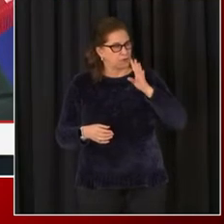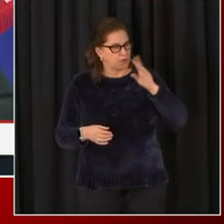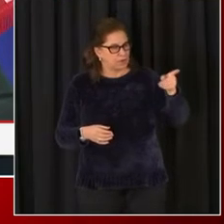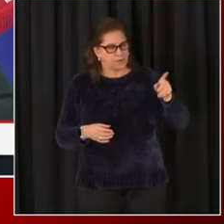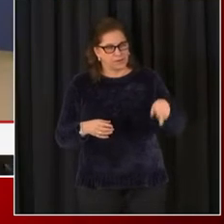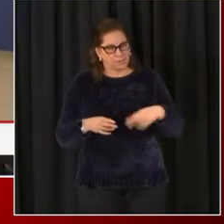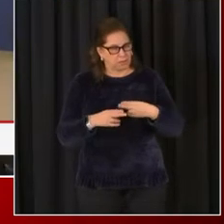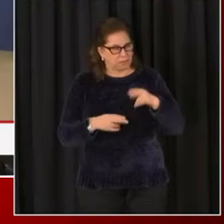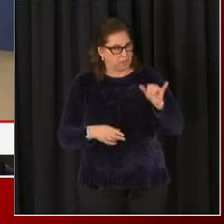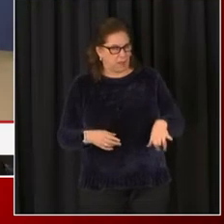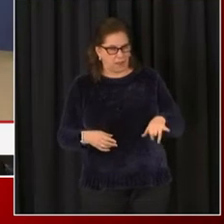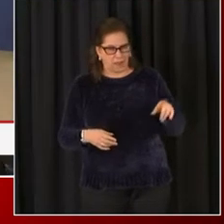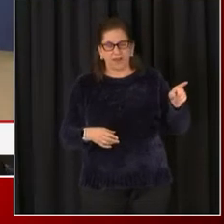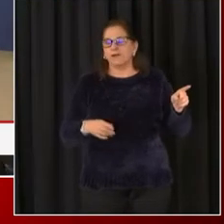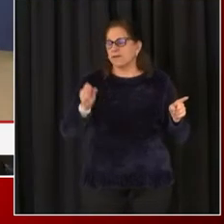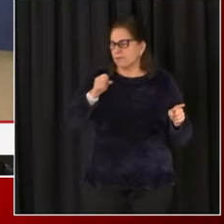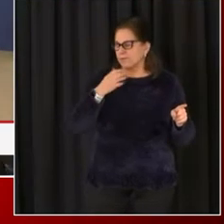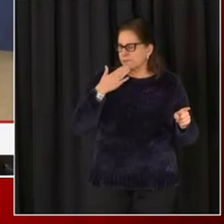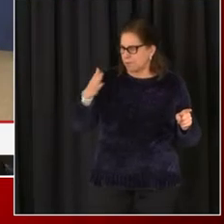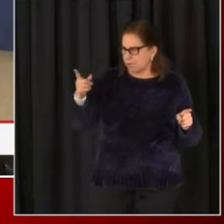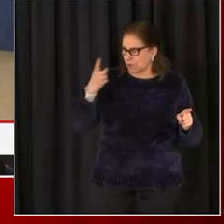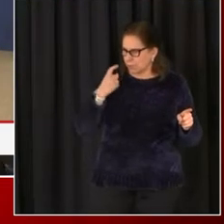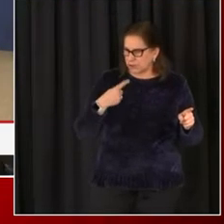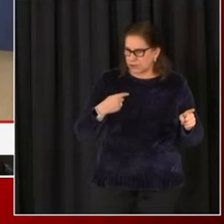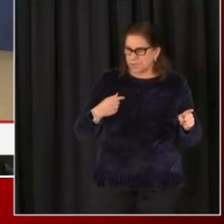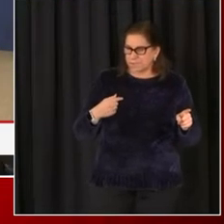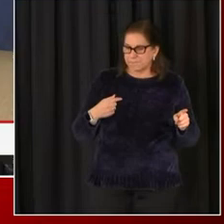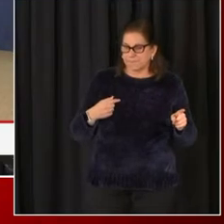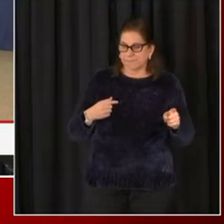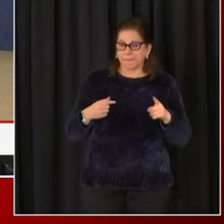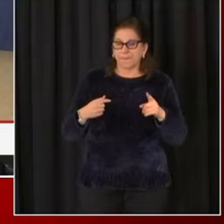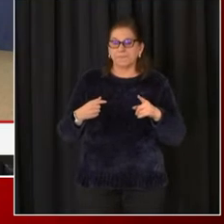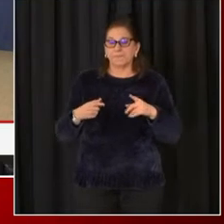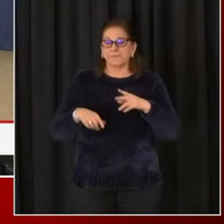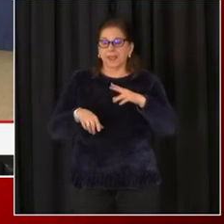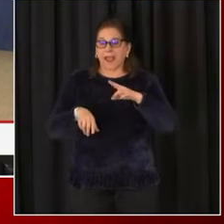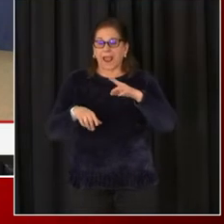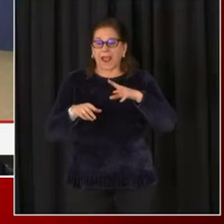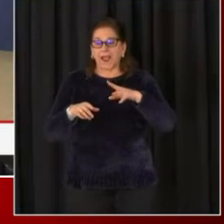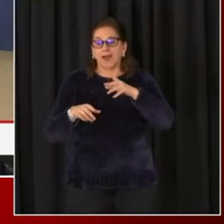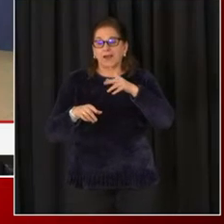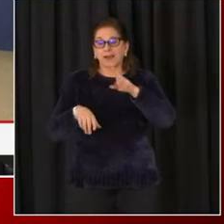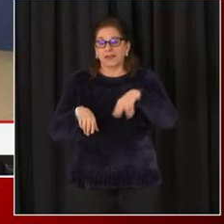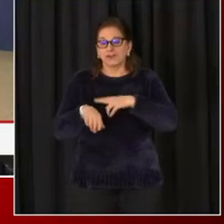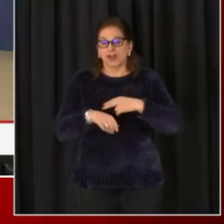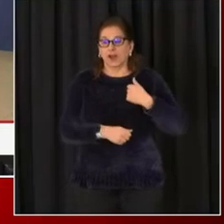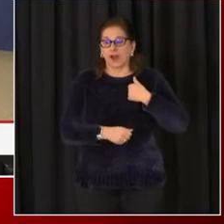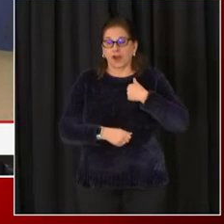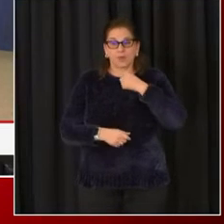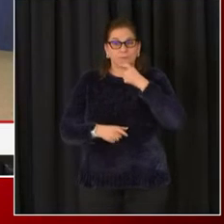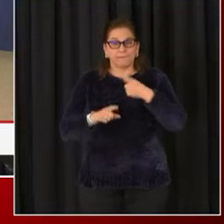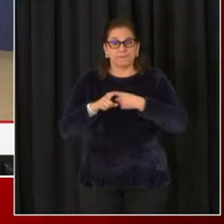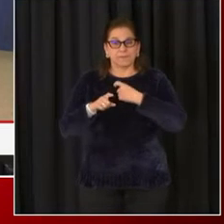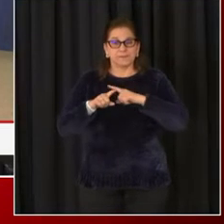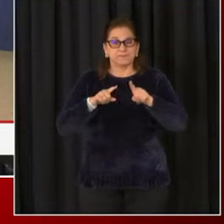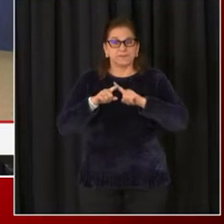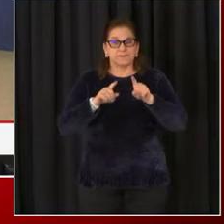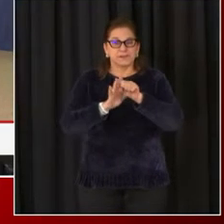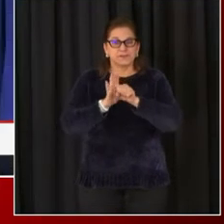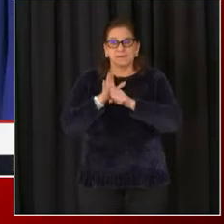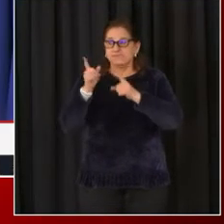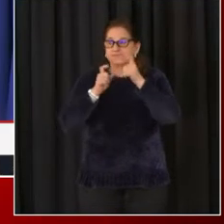Thank you for the question. The out-of-state National Guard will begin going home today. And